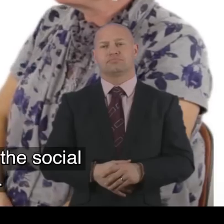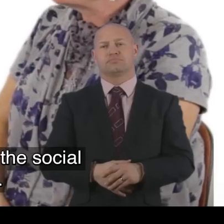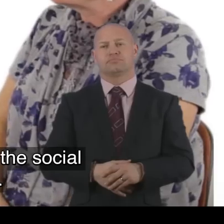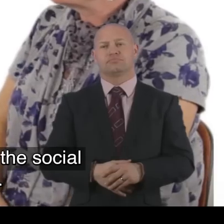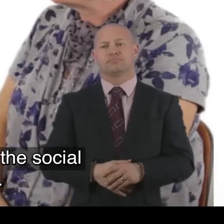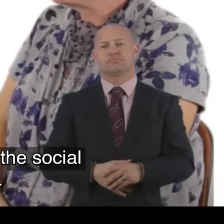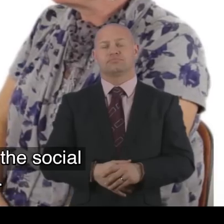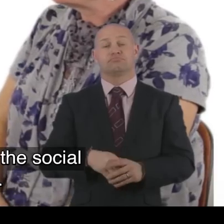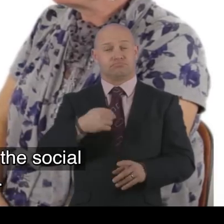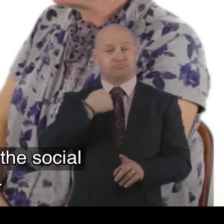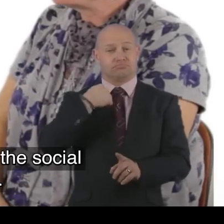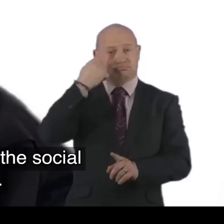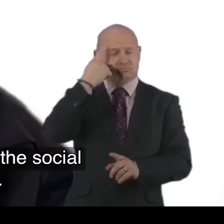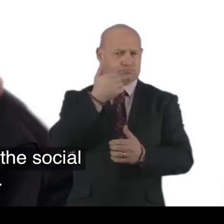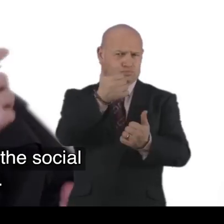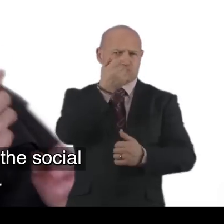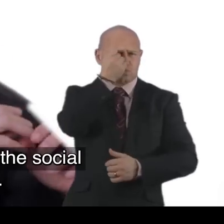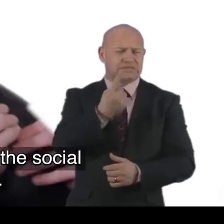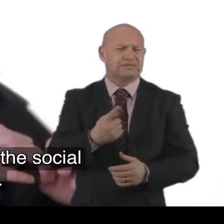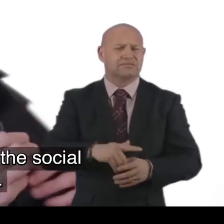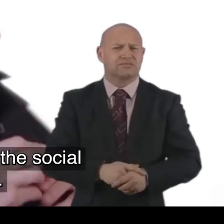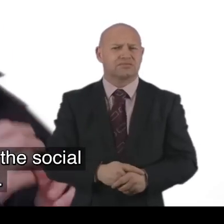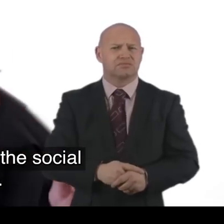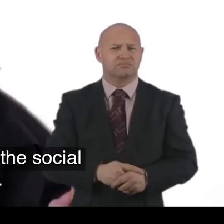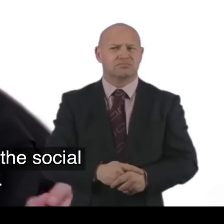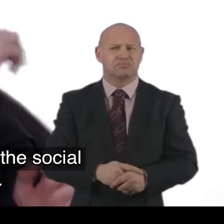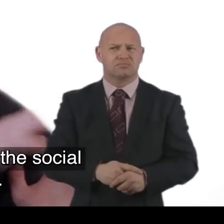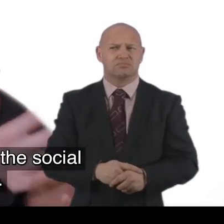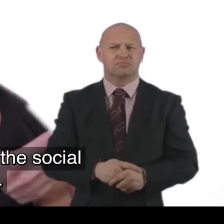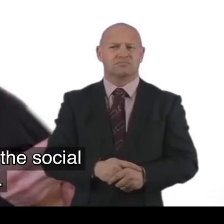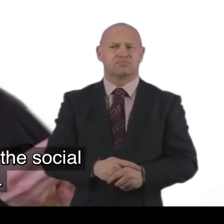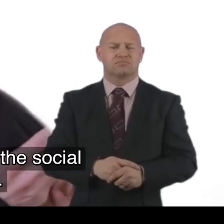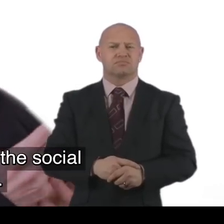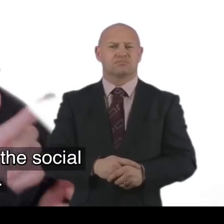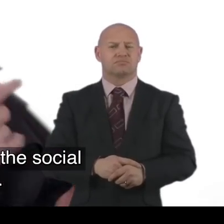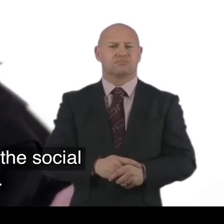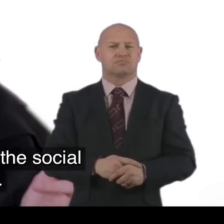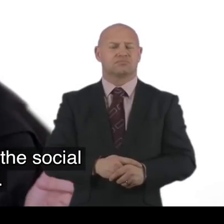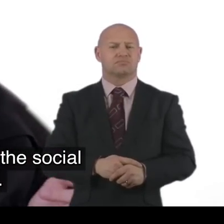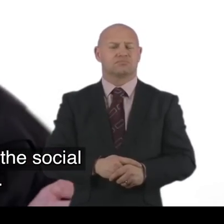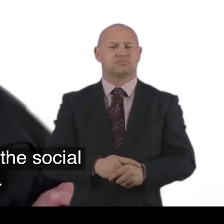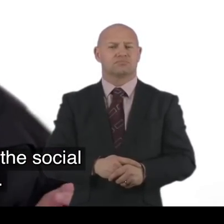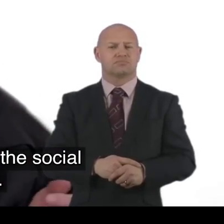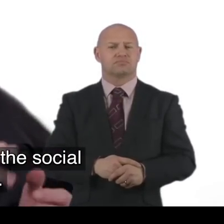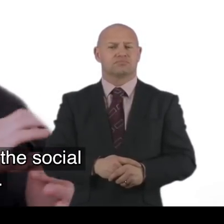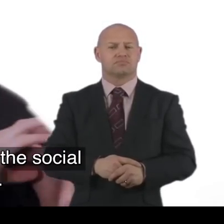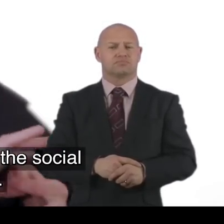I think. It's good idea. Make. Facebook. And.